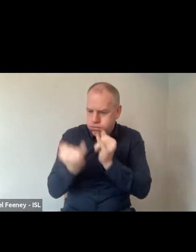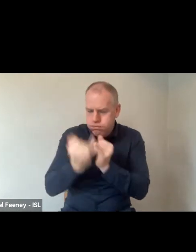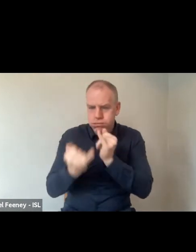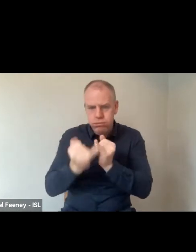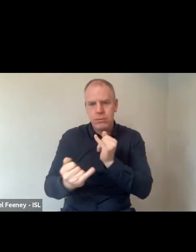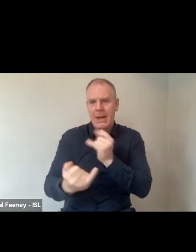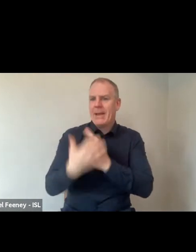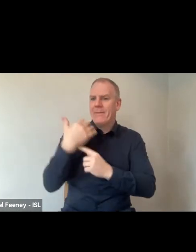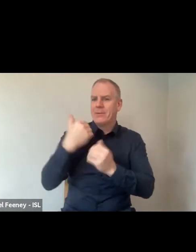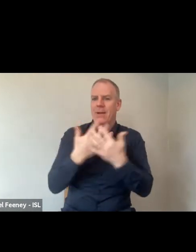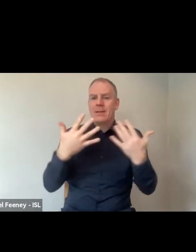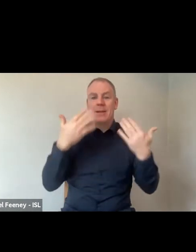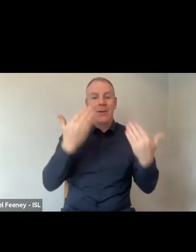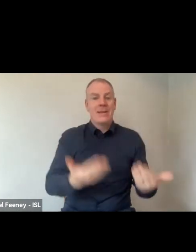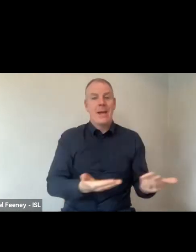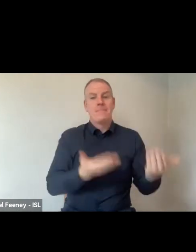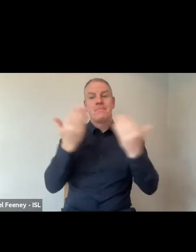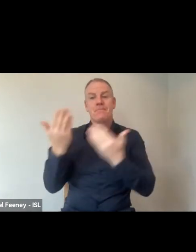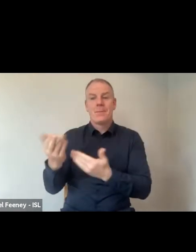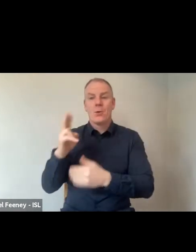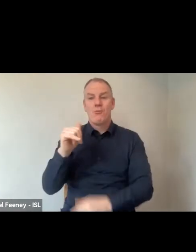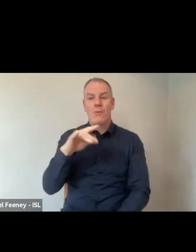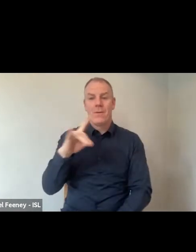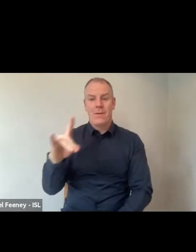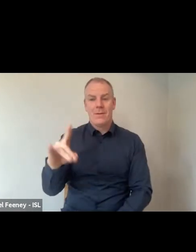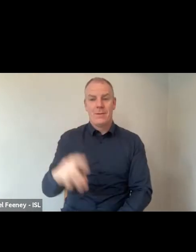Thank you. I'd now like to pass back to Ruth.